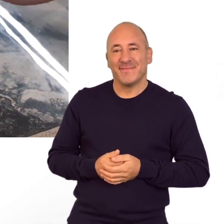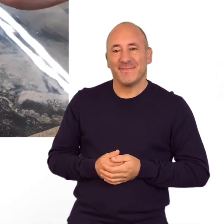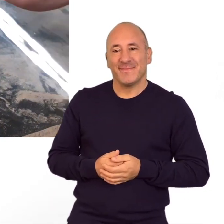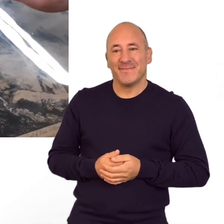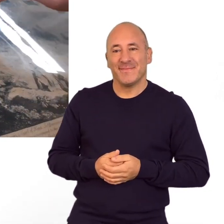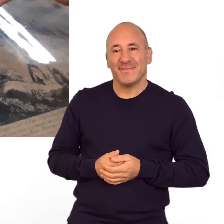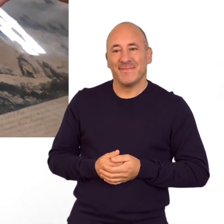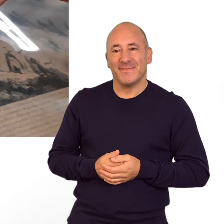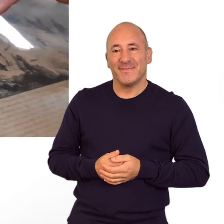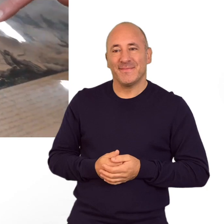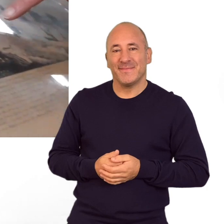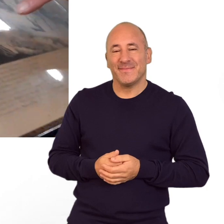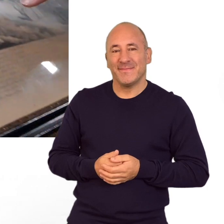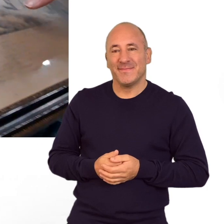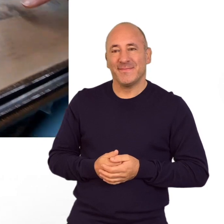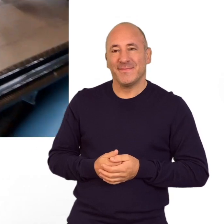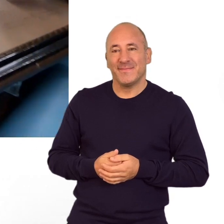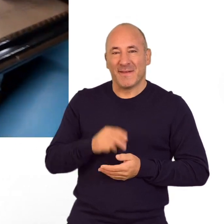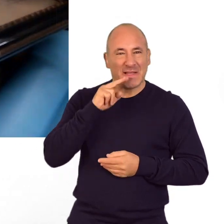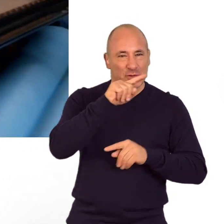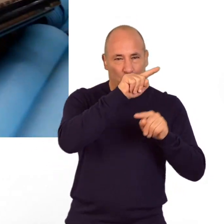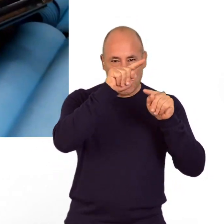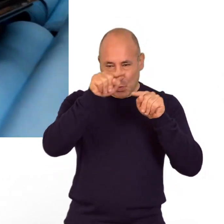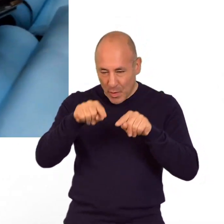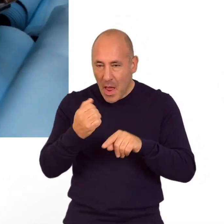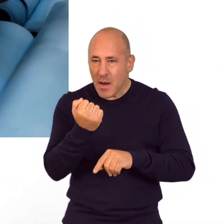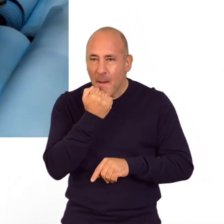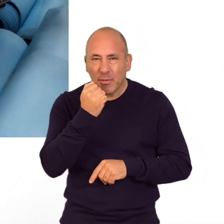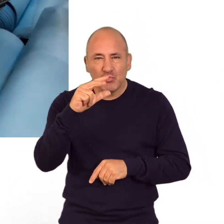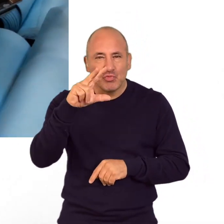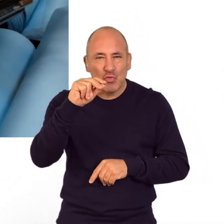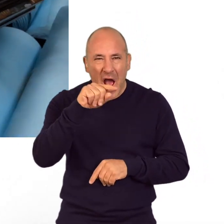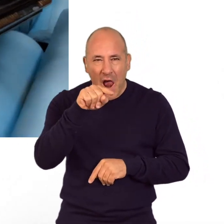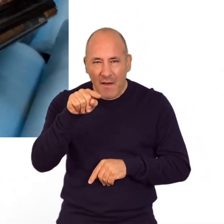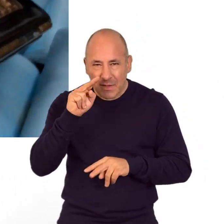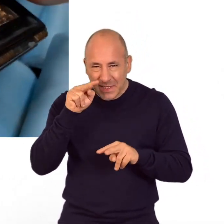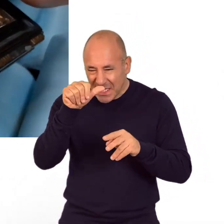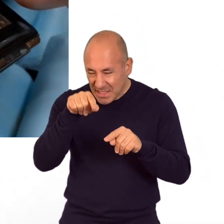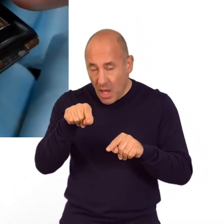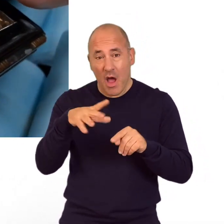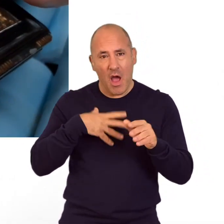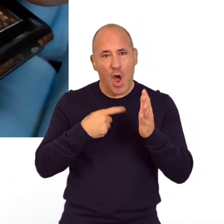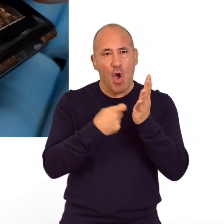And if you pan over at number 12 on the list you can see Rope House there.